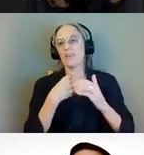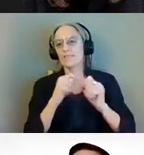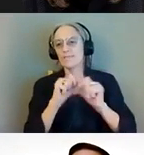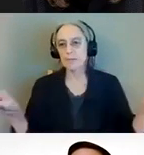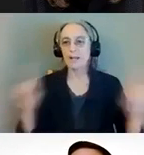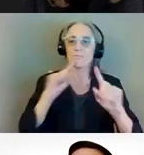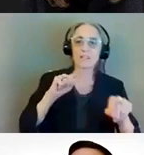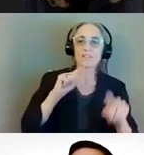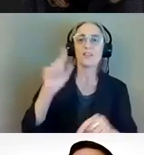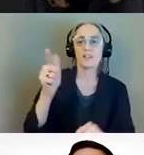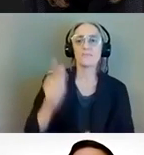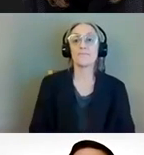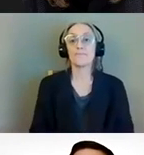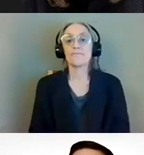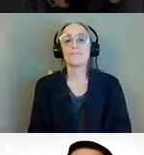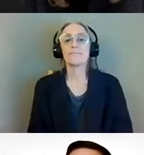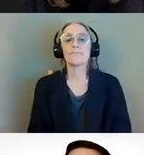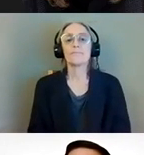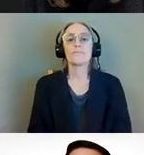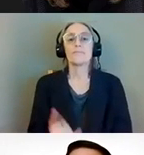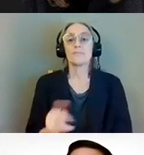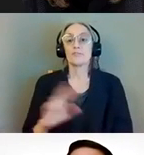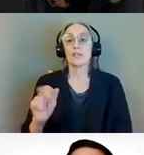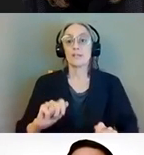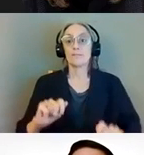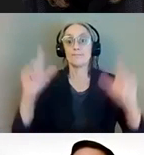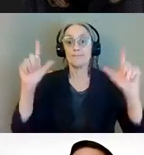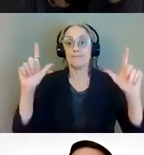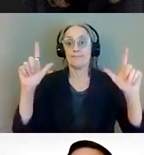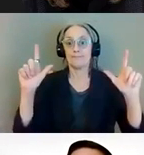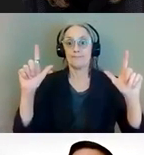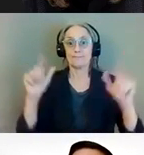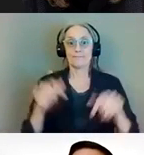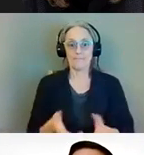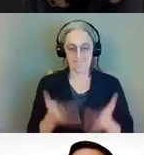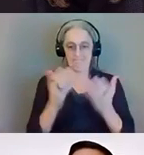have the uh the pop-up window come up for the breakout rooms come on up